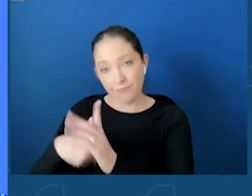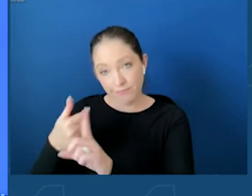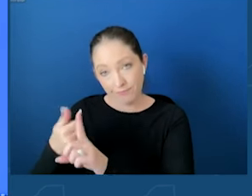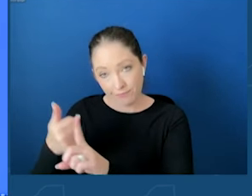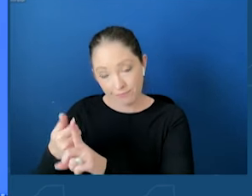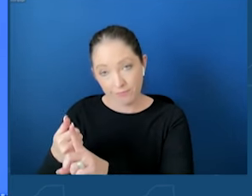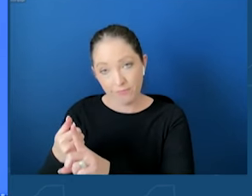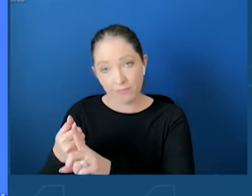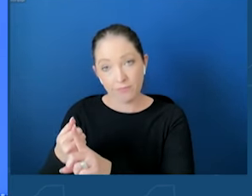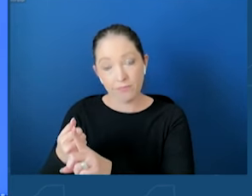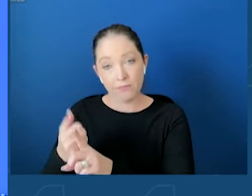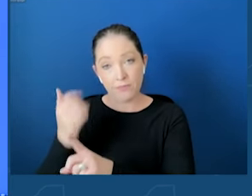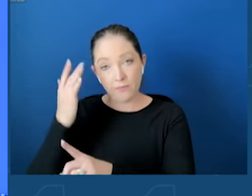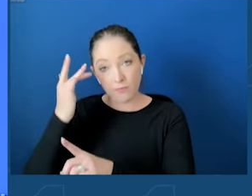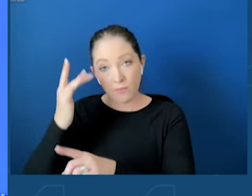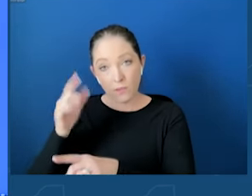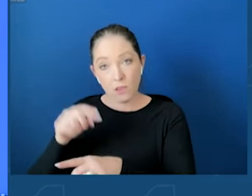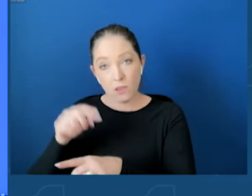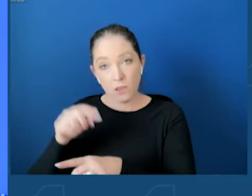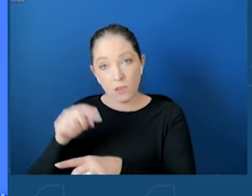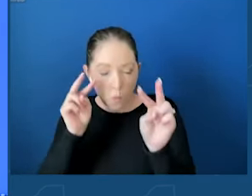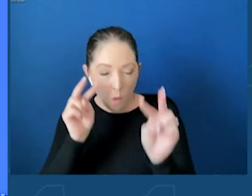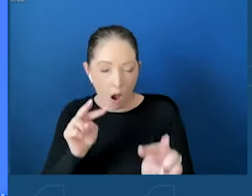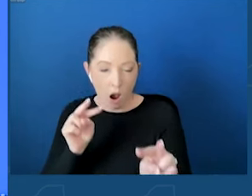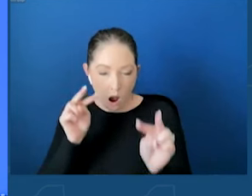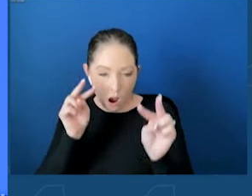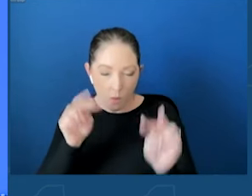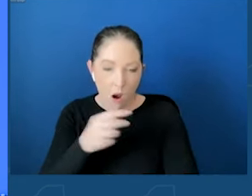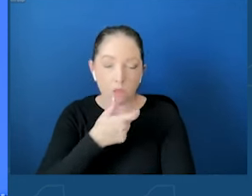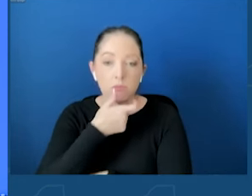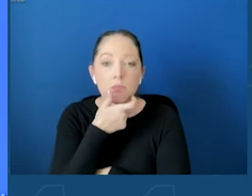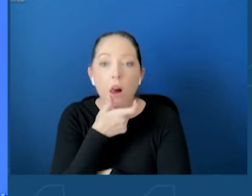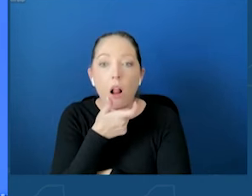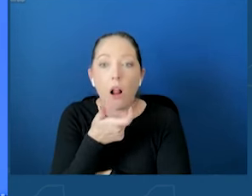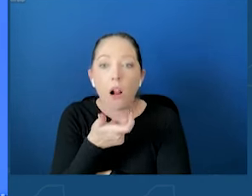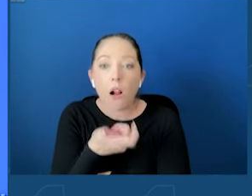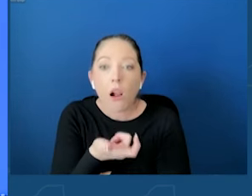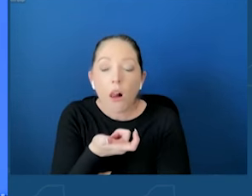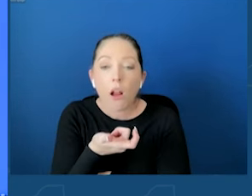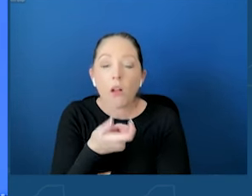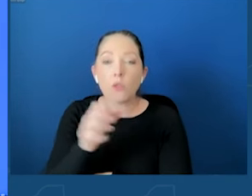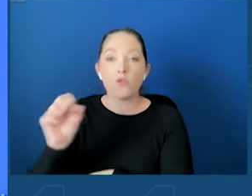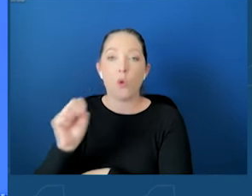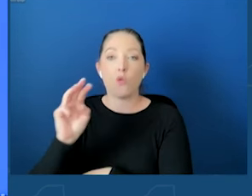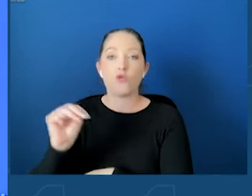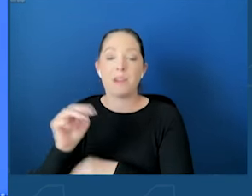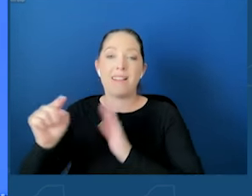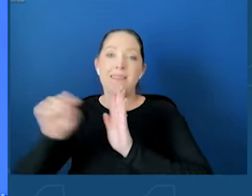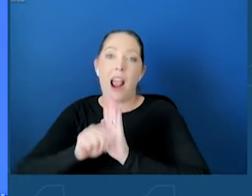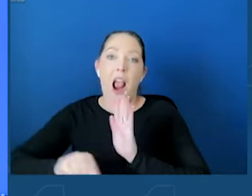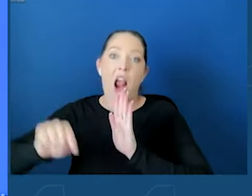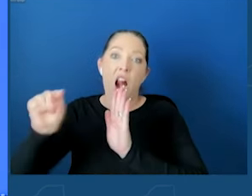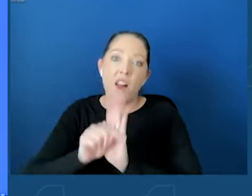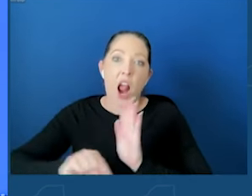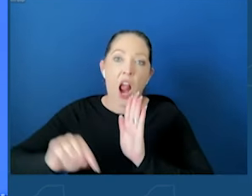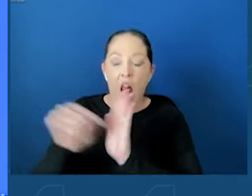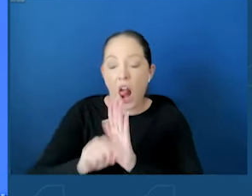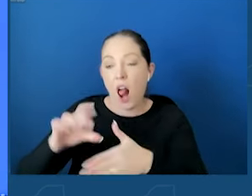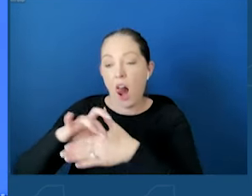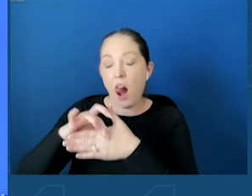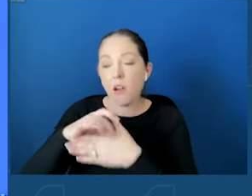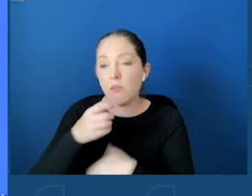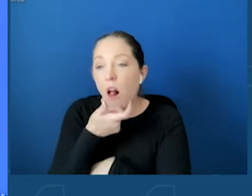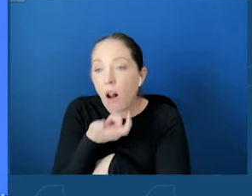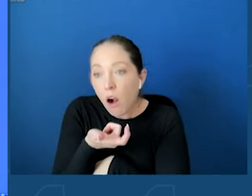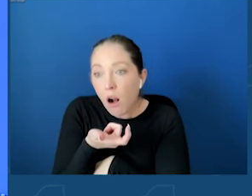and hours of negative content on social media. Chase's social media pages were